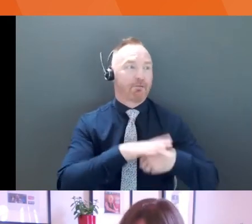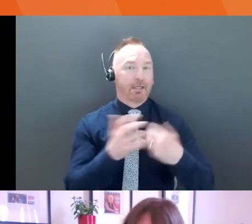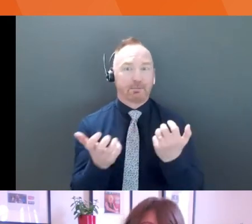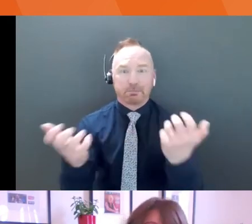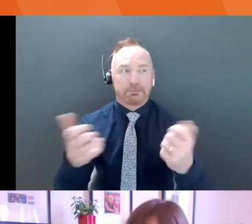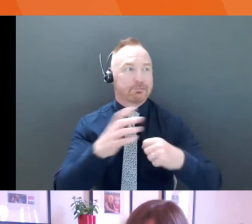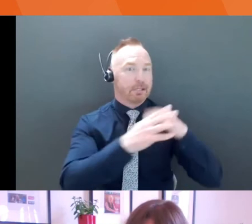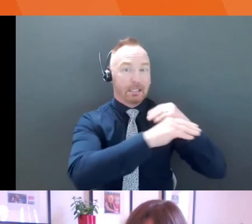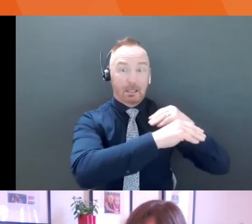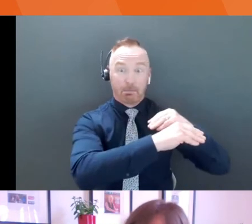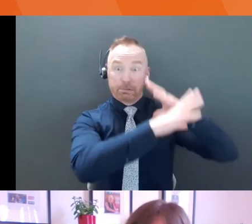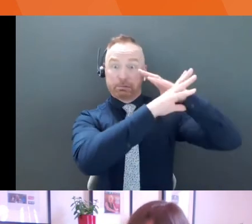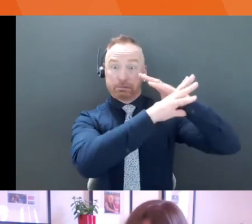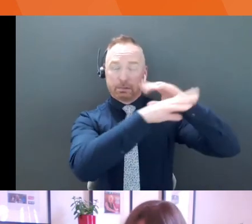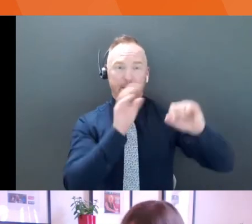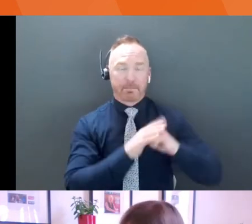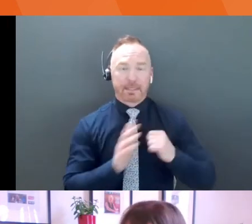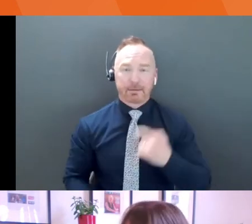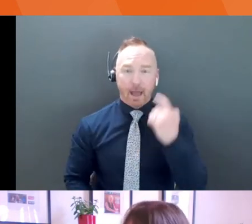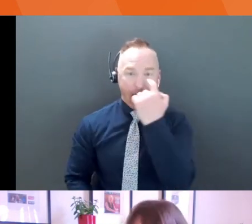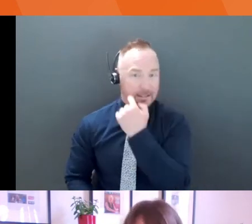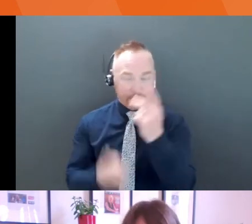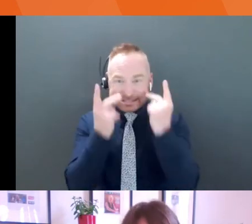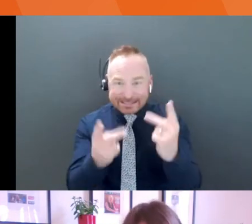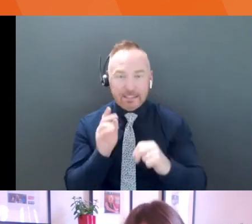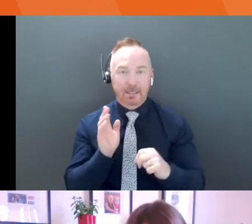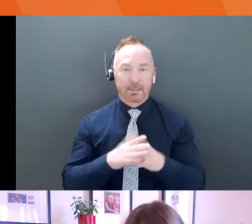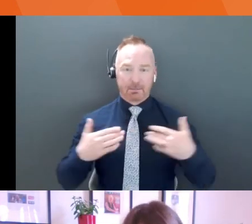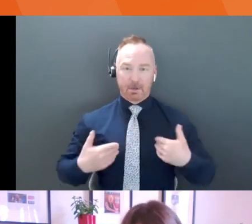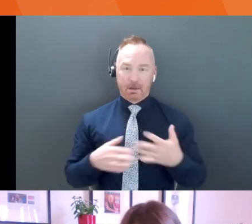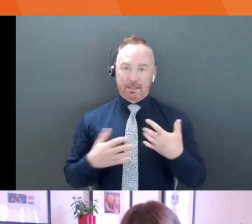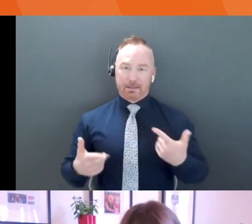excited you get up when you talk about your company. Passion's important. Um,